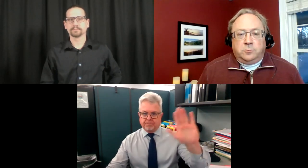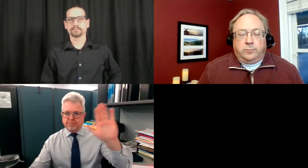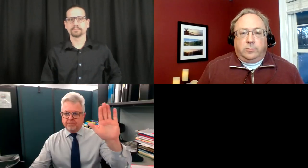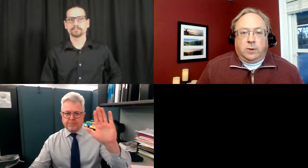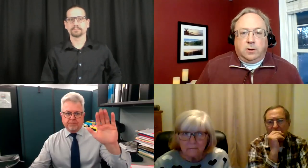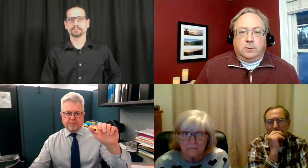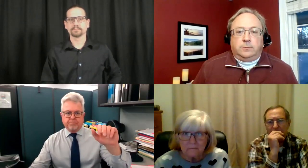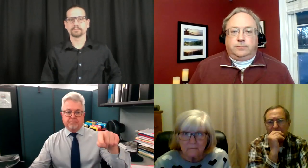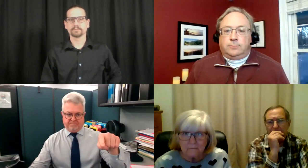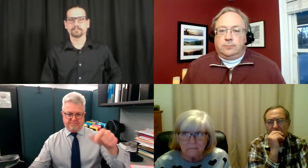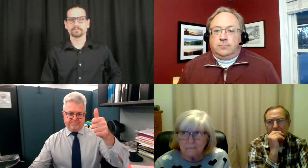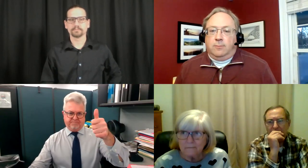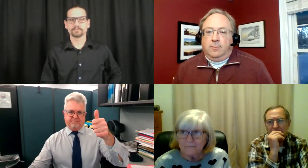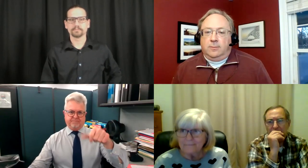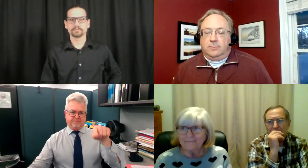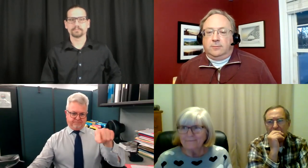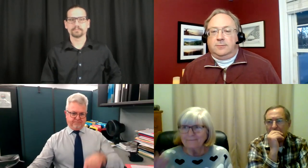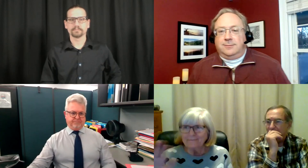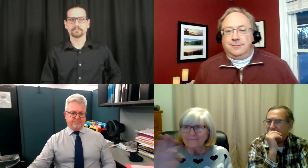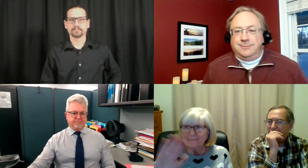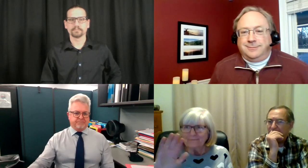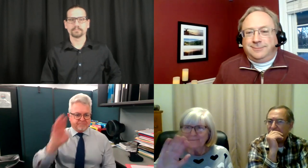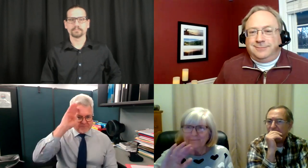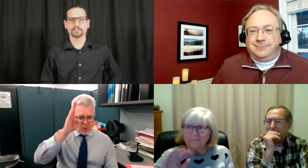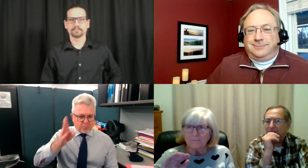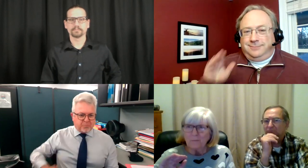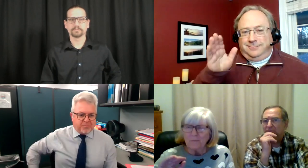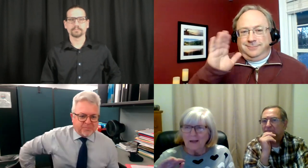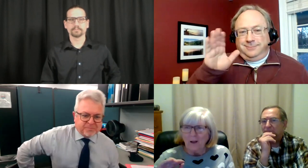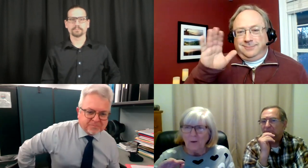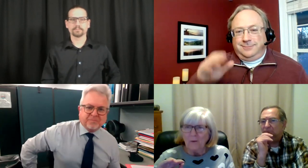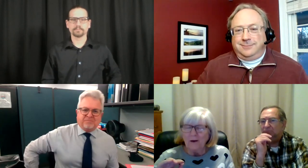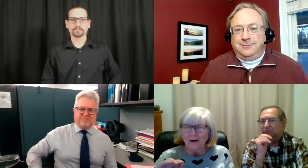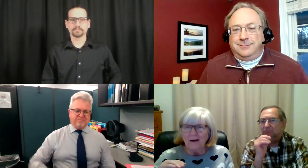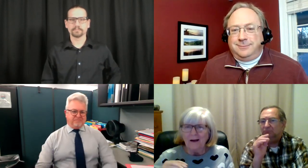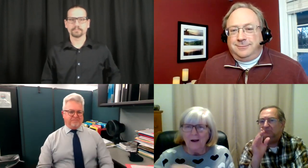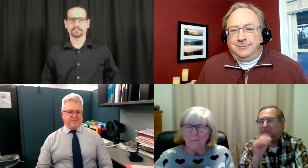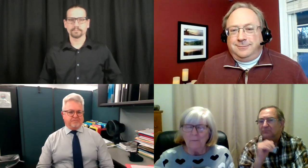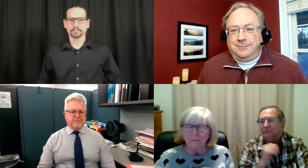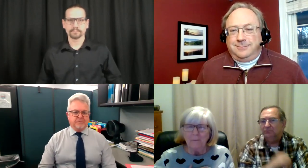Jane. Yes, there you are. Great. Jane's saying hello.